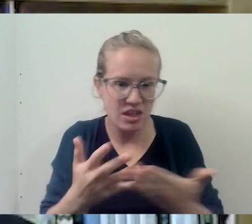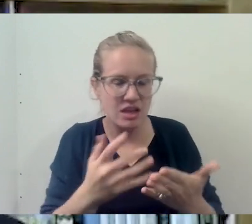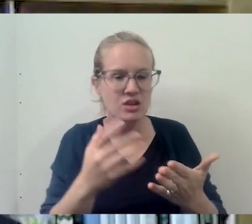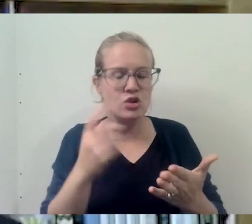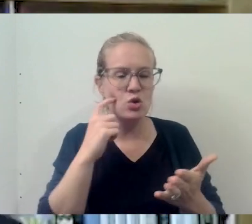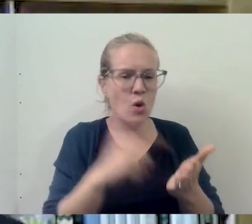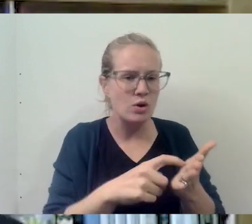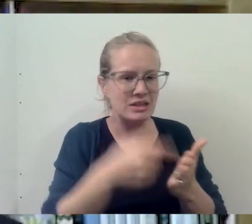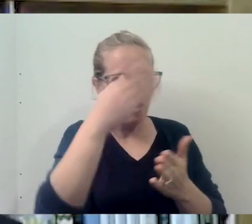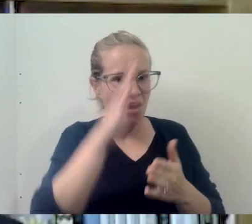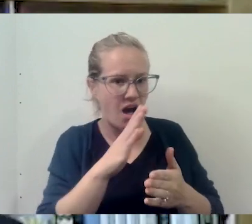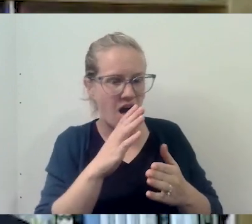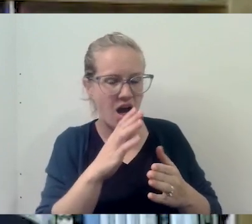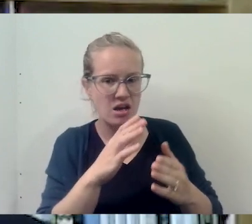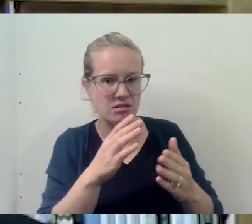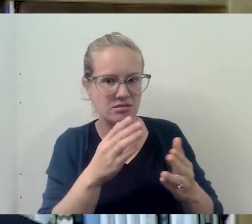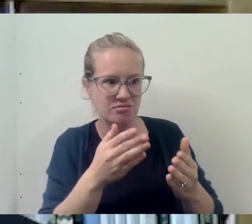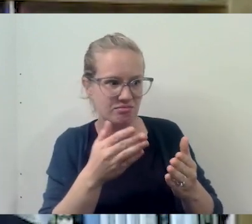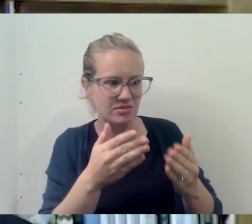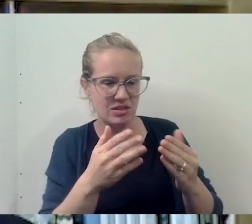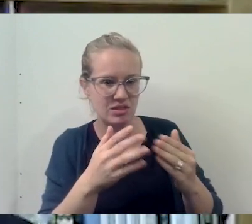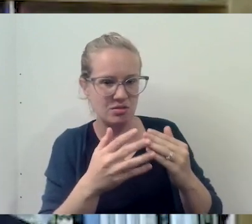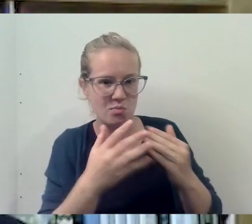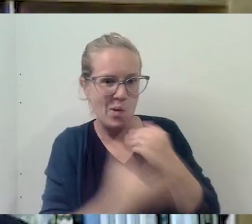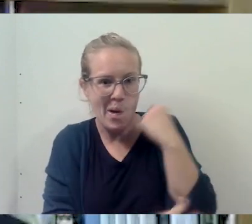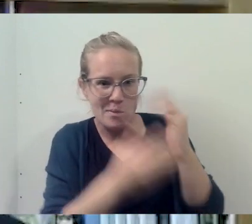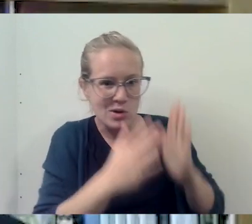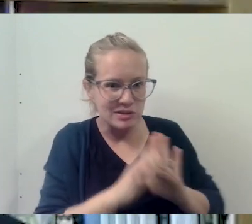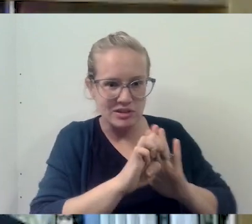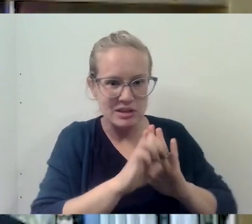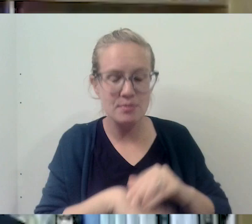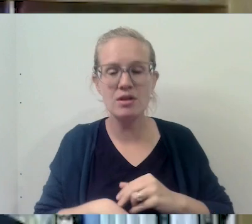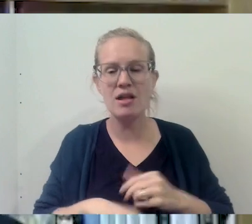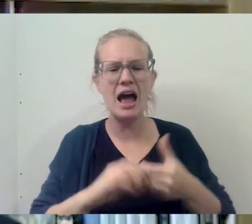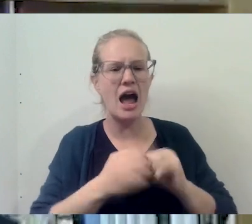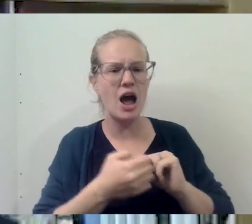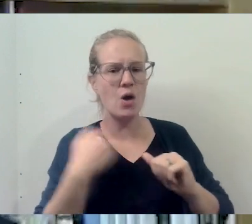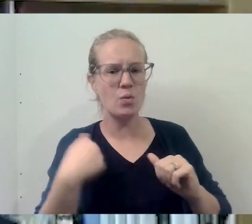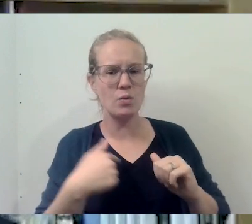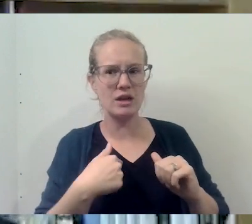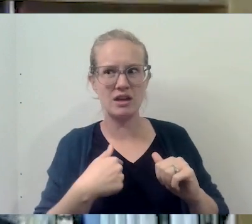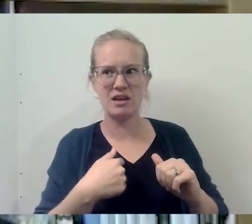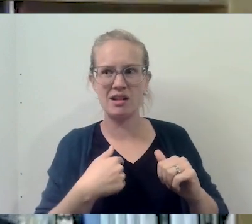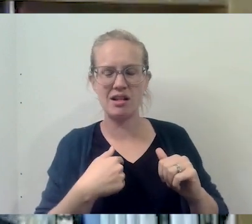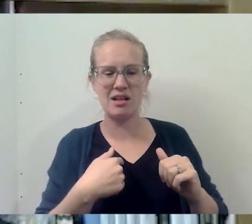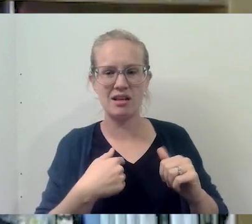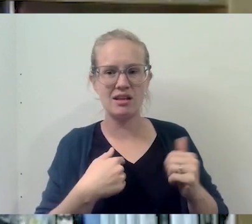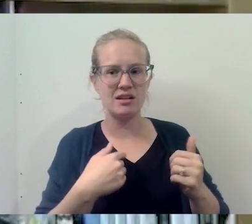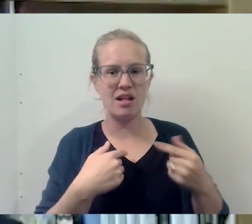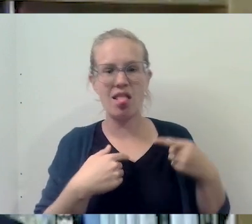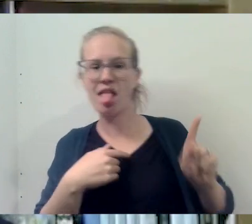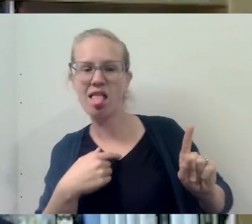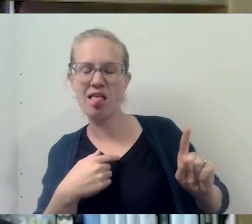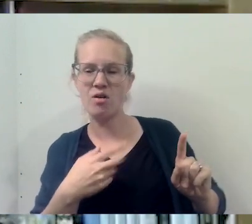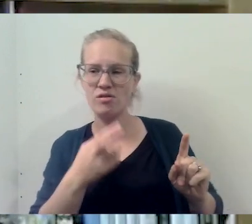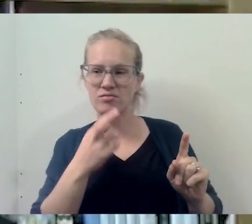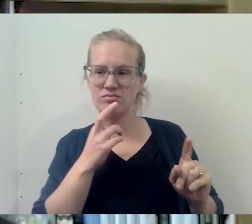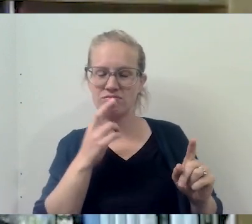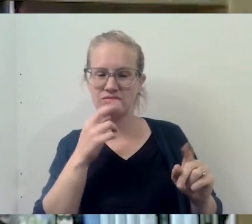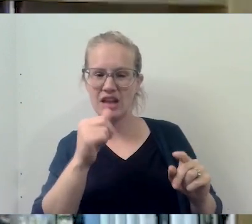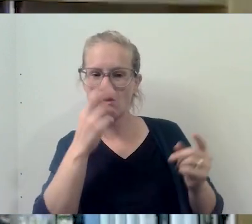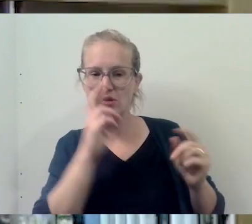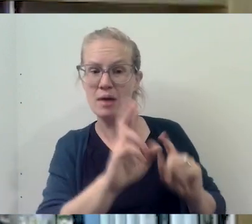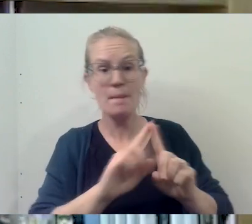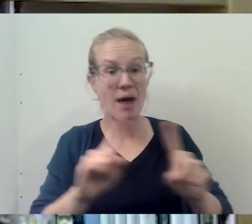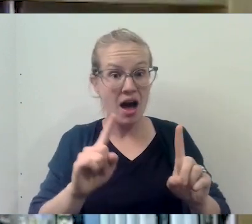our divisive world out there and the way we treat one another, not so respectfully or with much compassion, but if we can see the